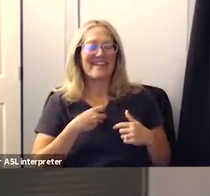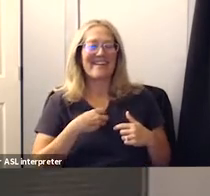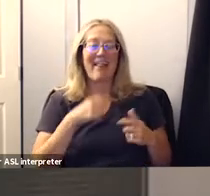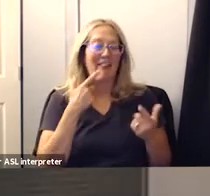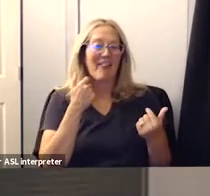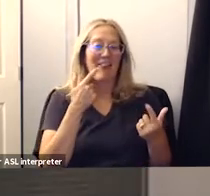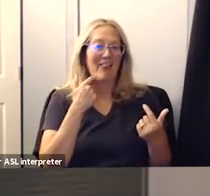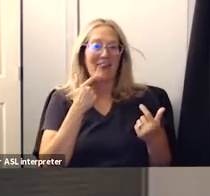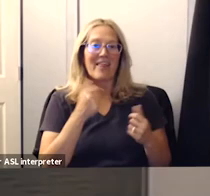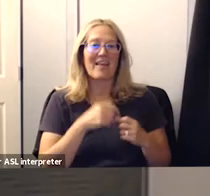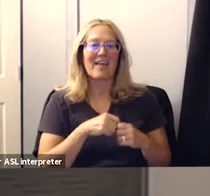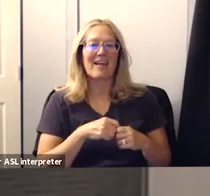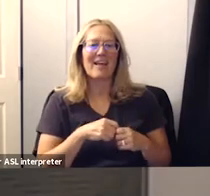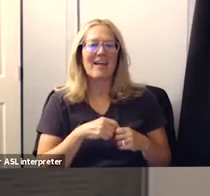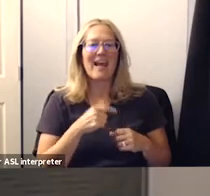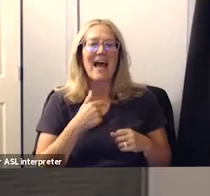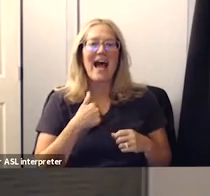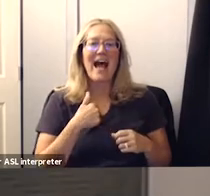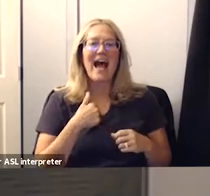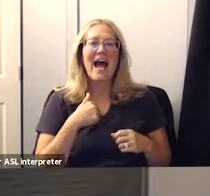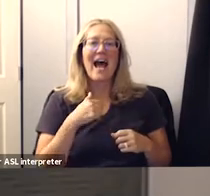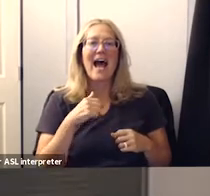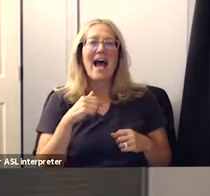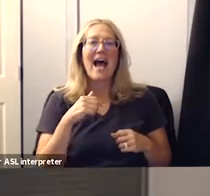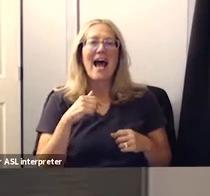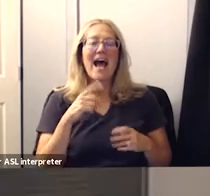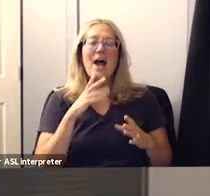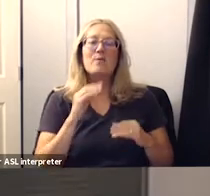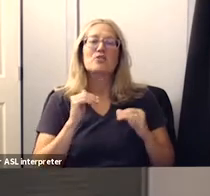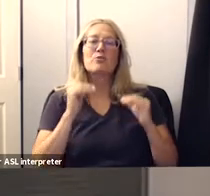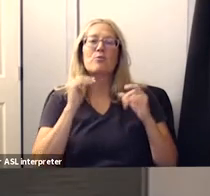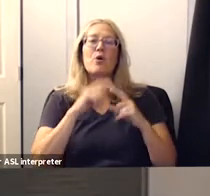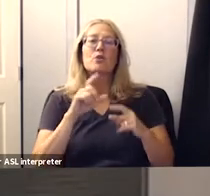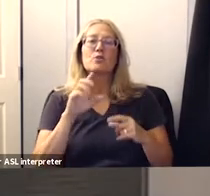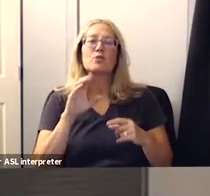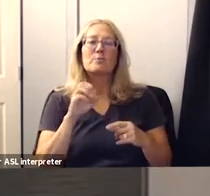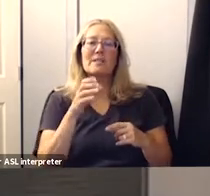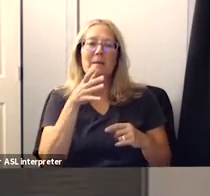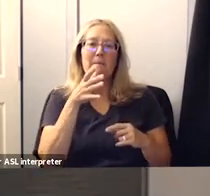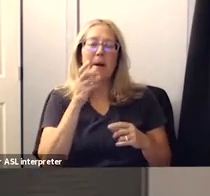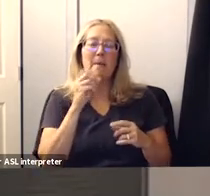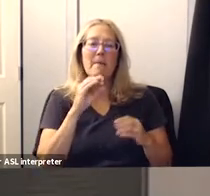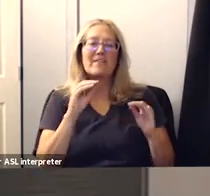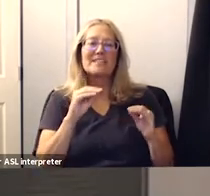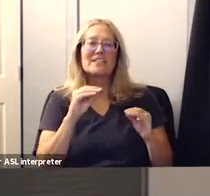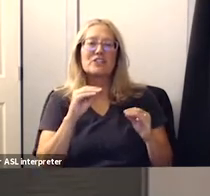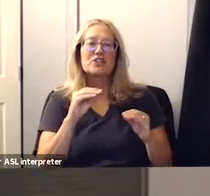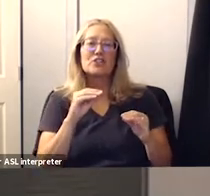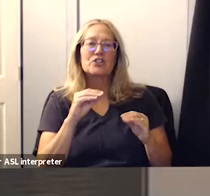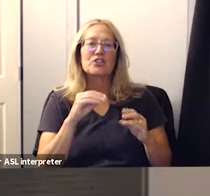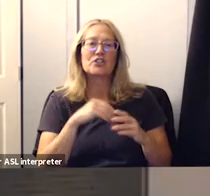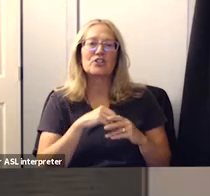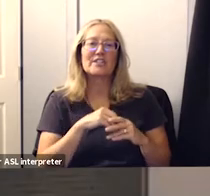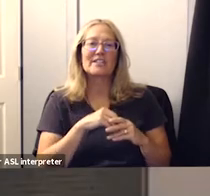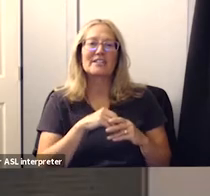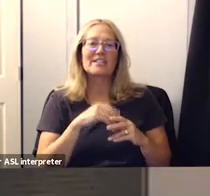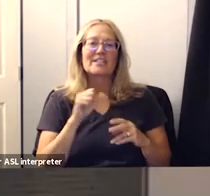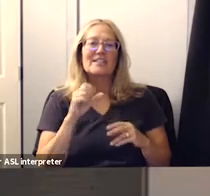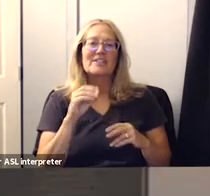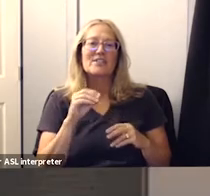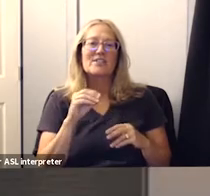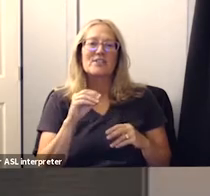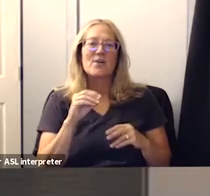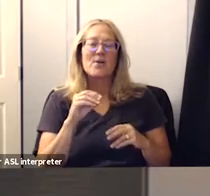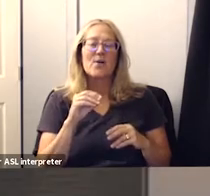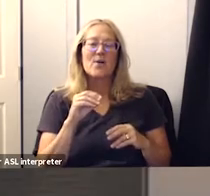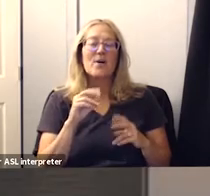so i had the pleasure of being promoted to be the mom of a teacher whom i met that one day so it was quite